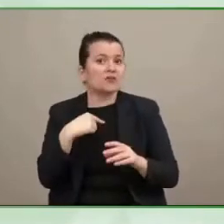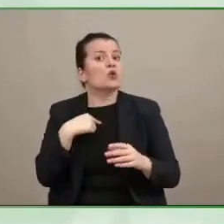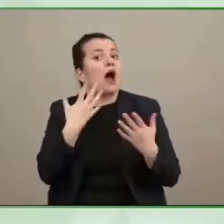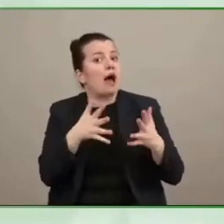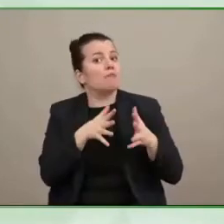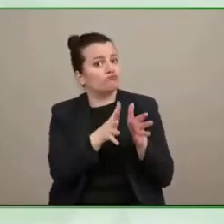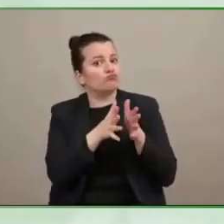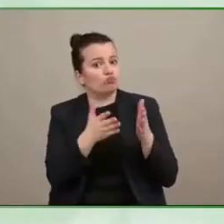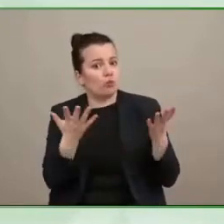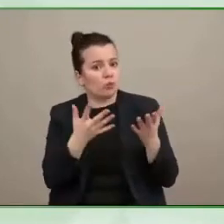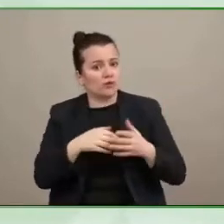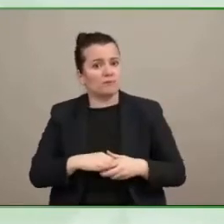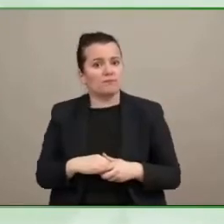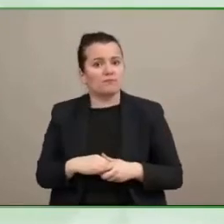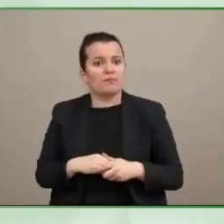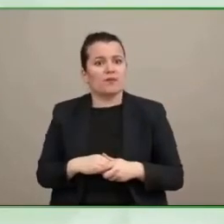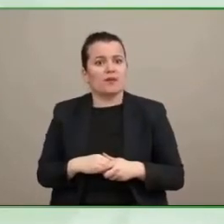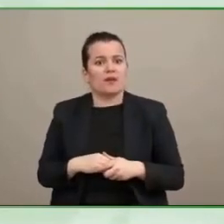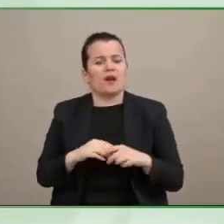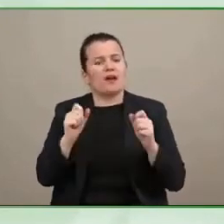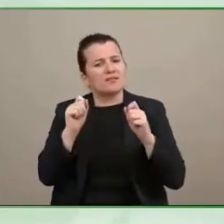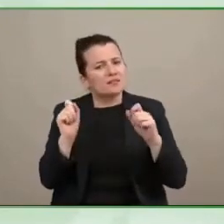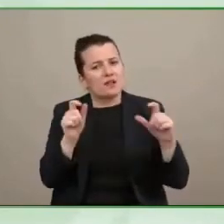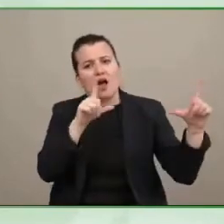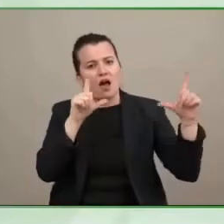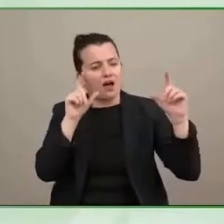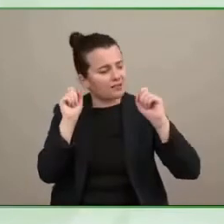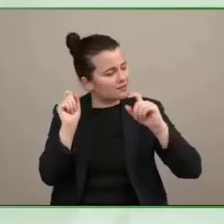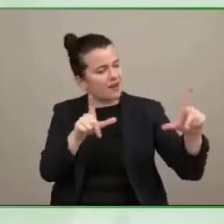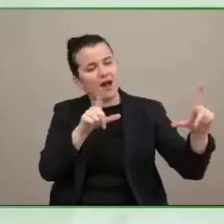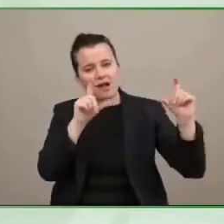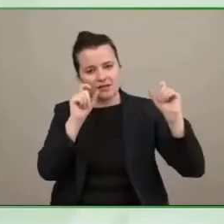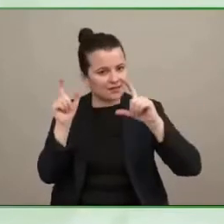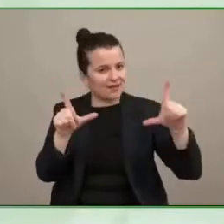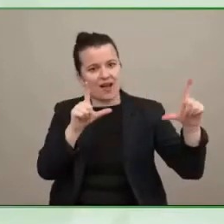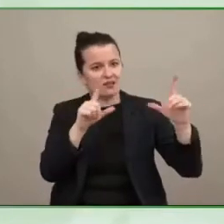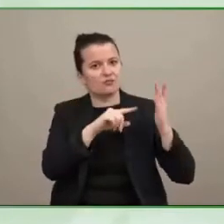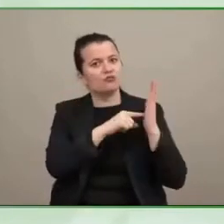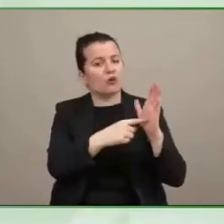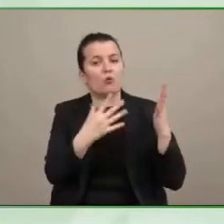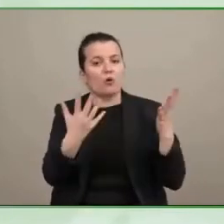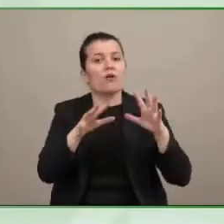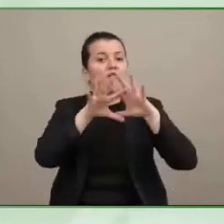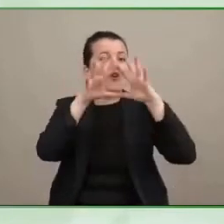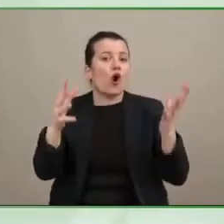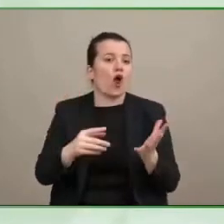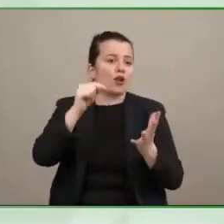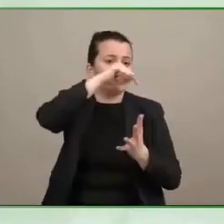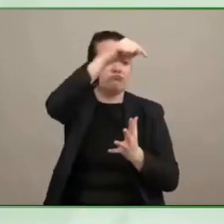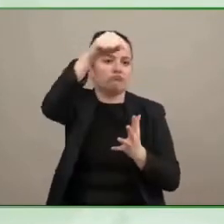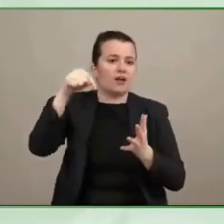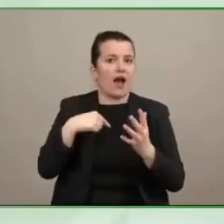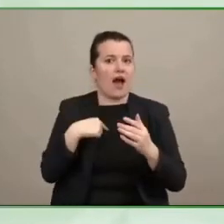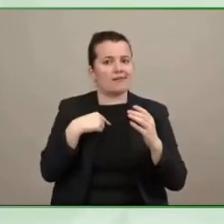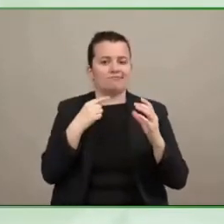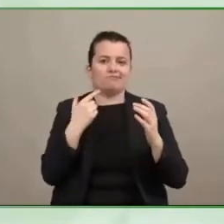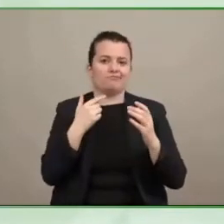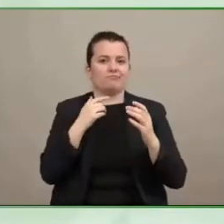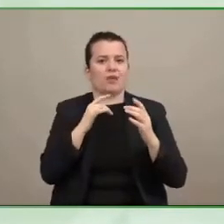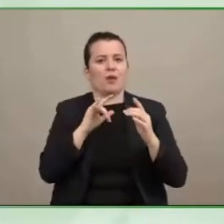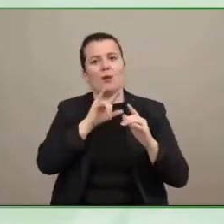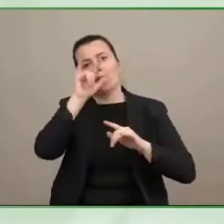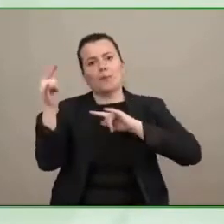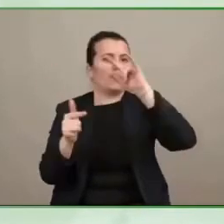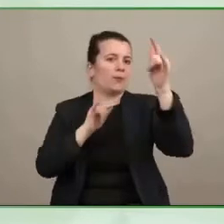of slides and photos from around the world well while i travel extensively and i've been to 195